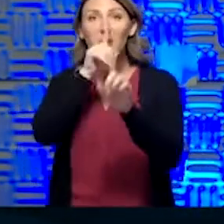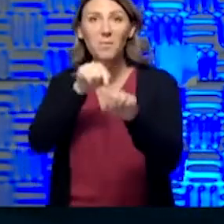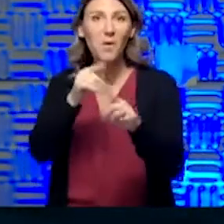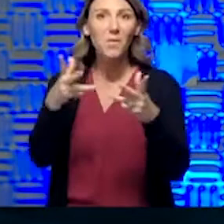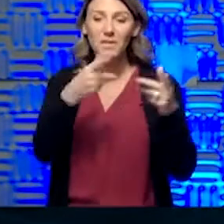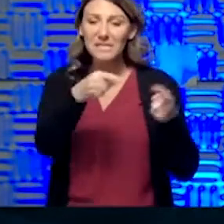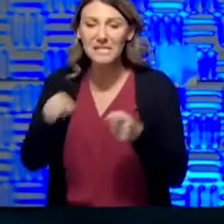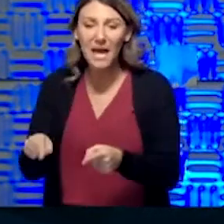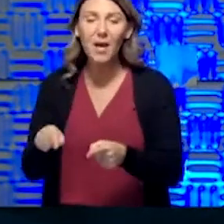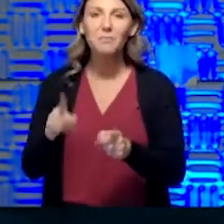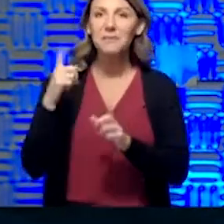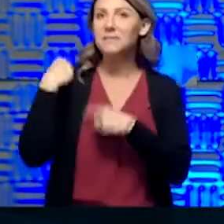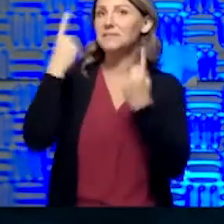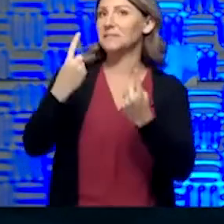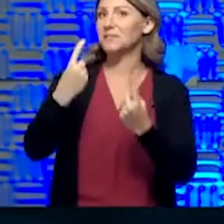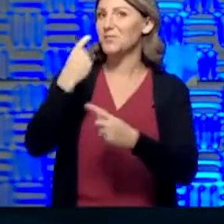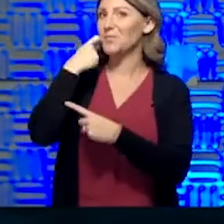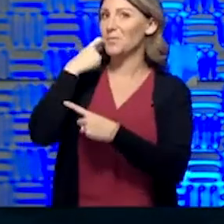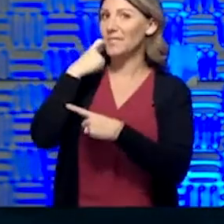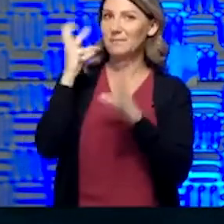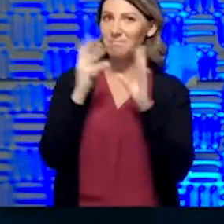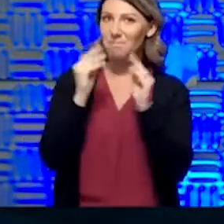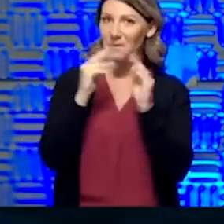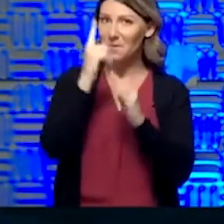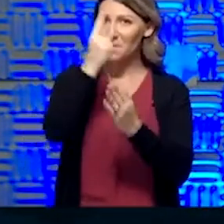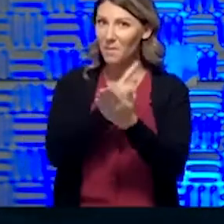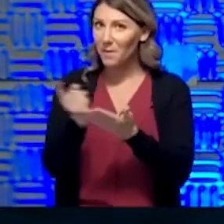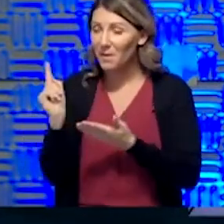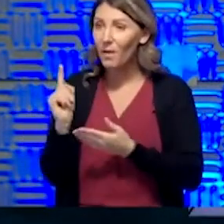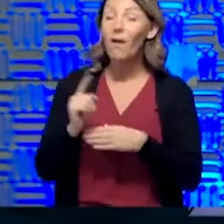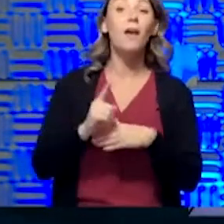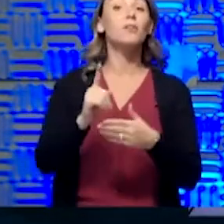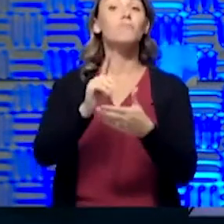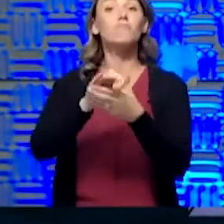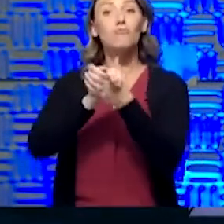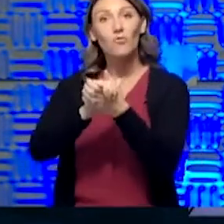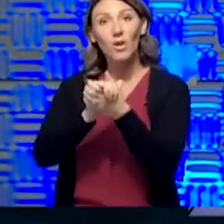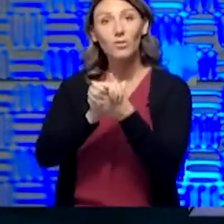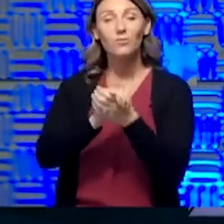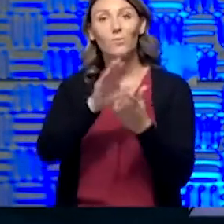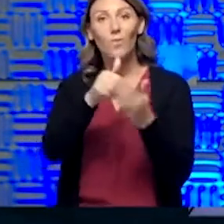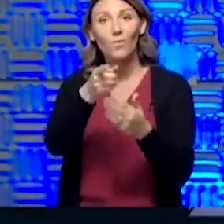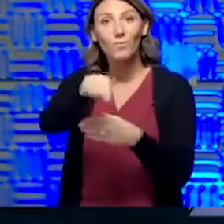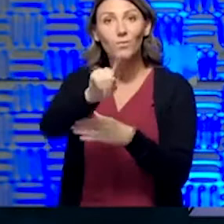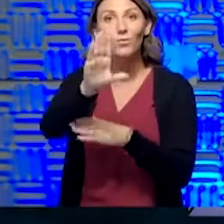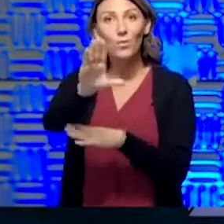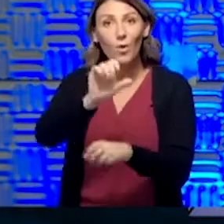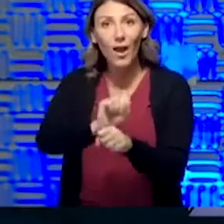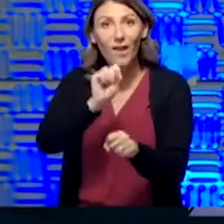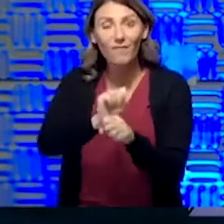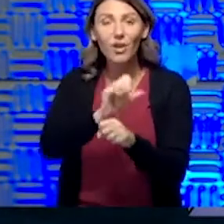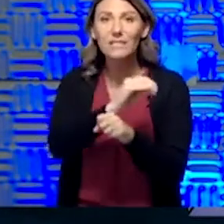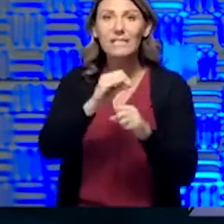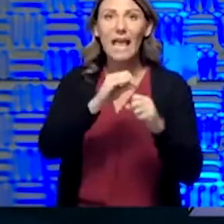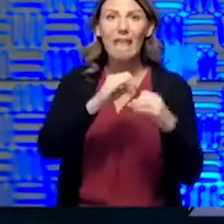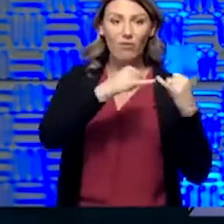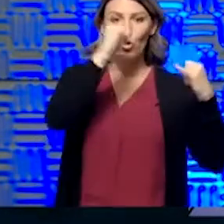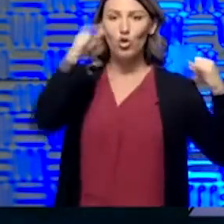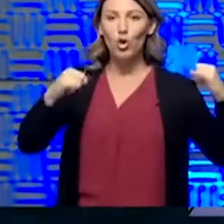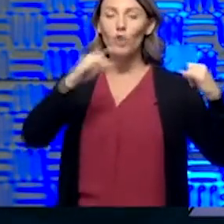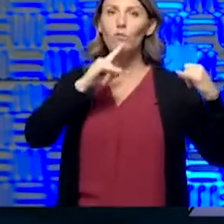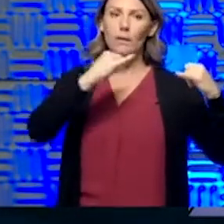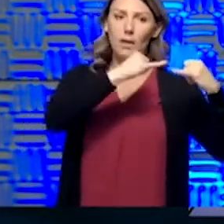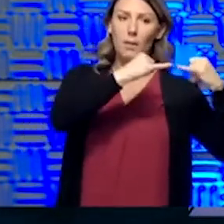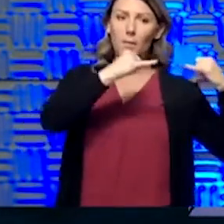what's transpired since we were together a week ago. And congratulations to all of you for your efforts in bending that curve and getting Kansas in a place